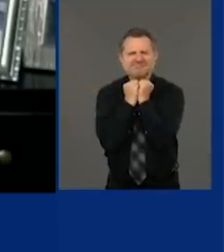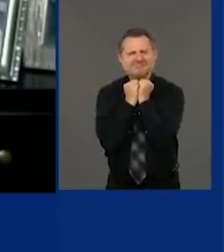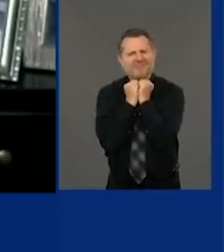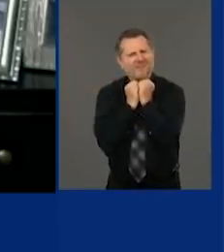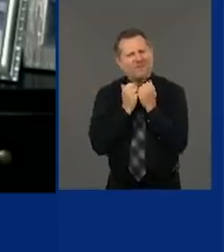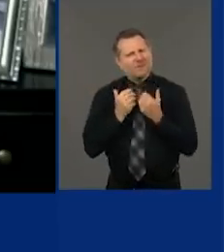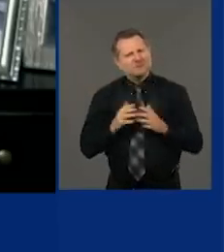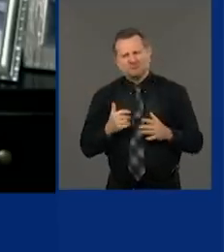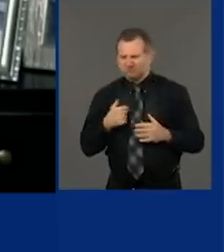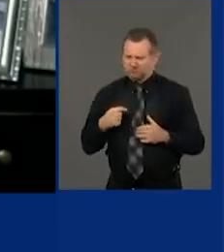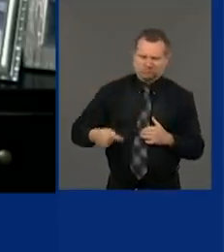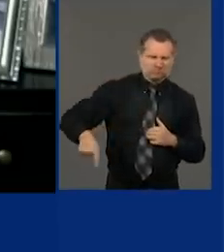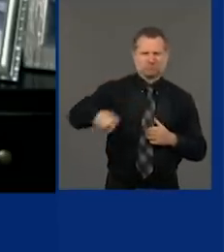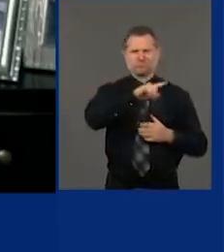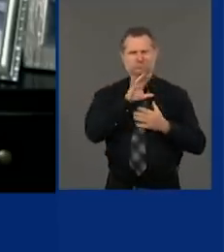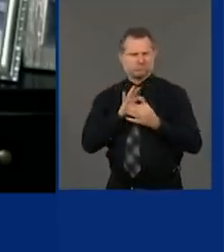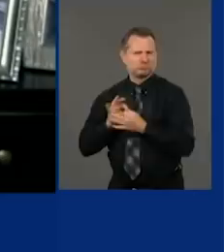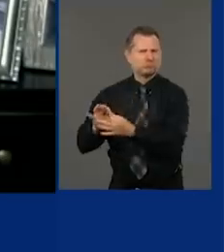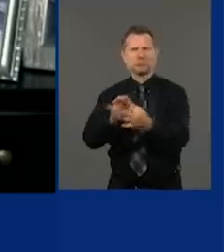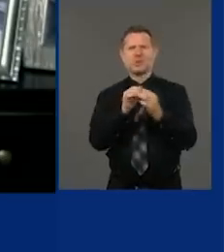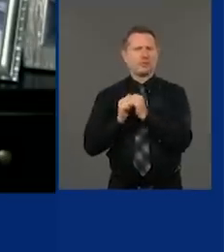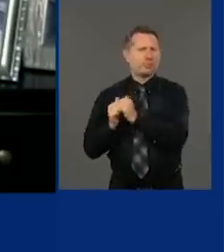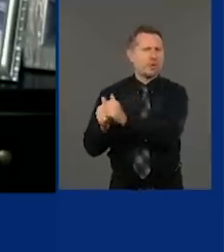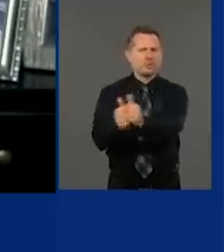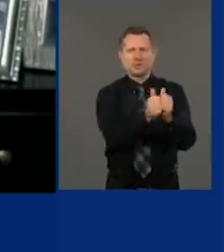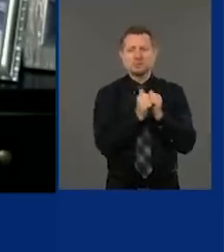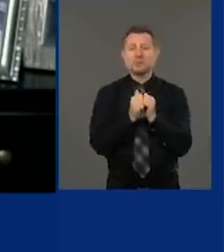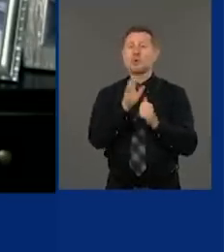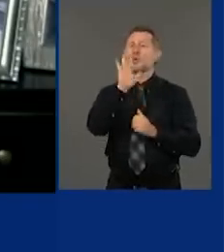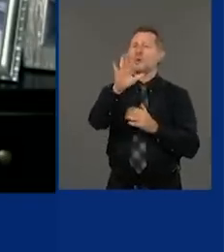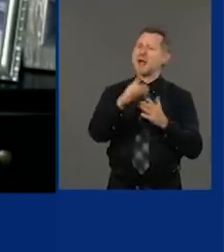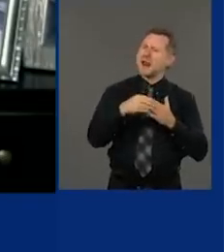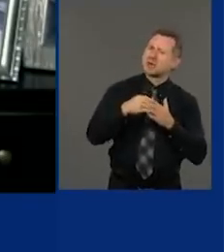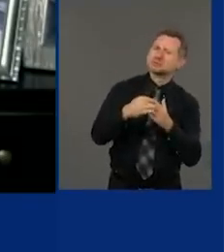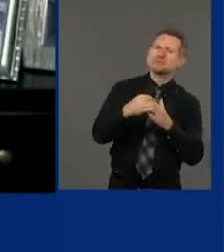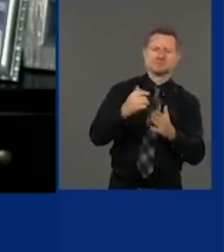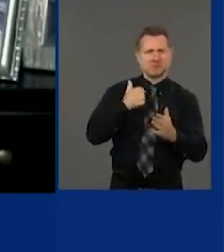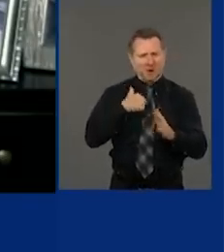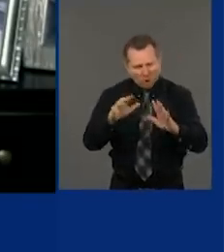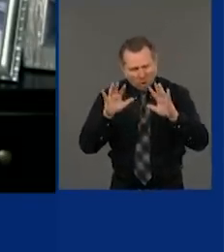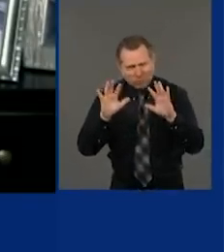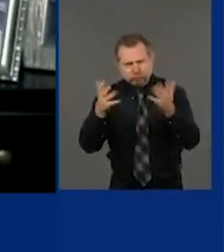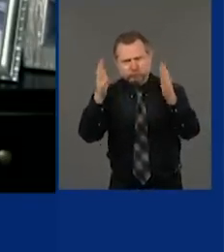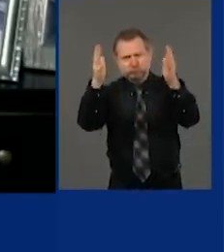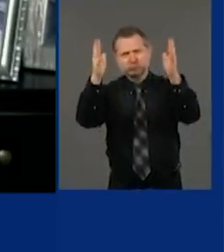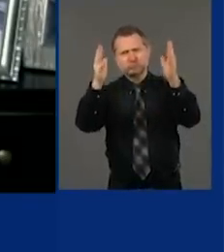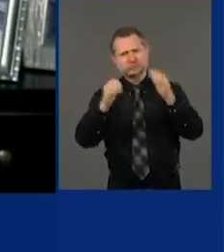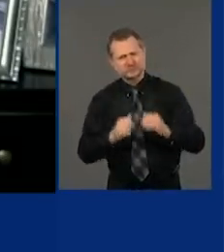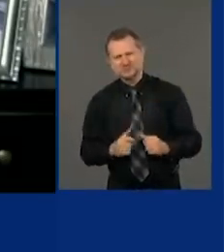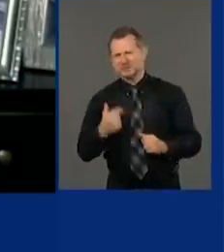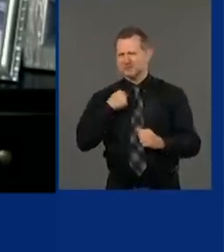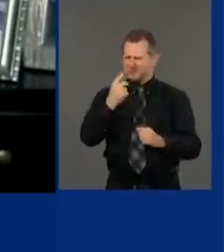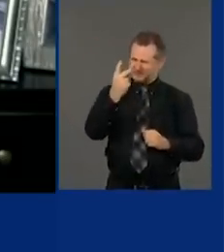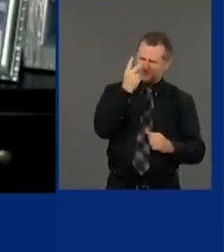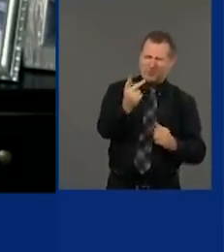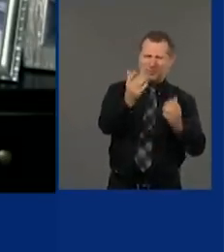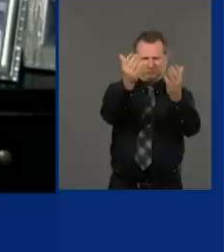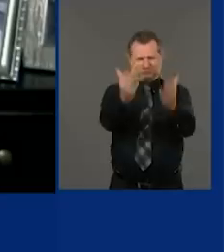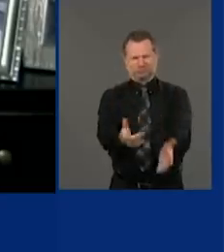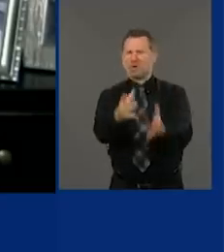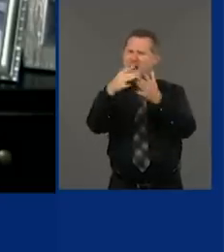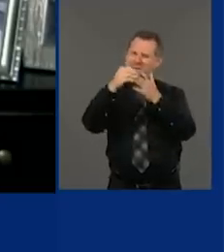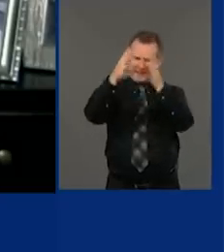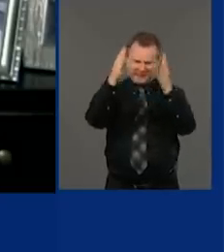one community. I applaud your leadership. You really get to see what an elected official is made of when the